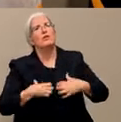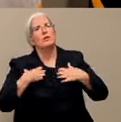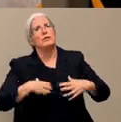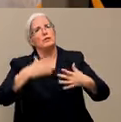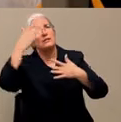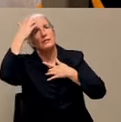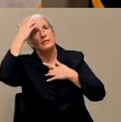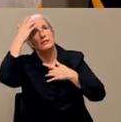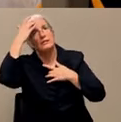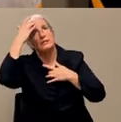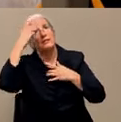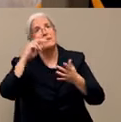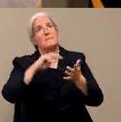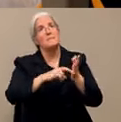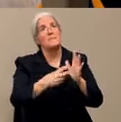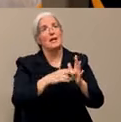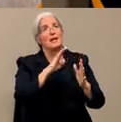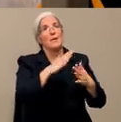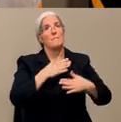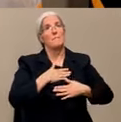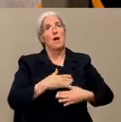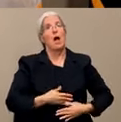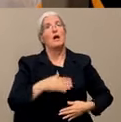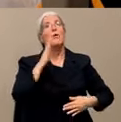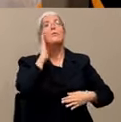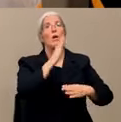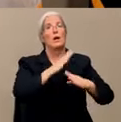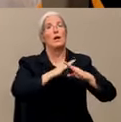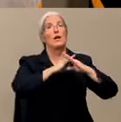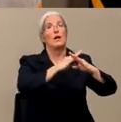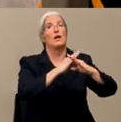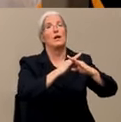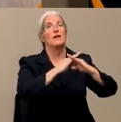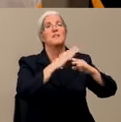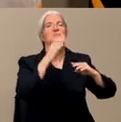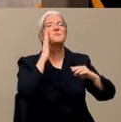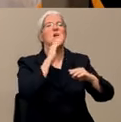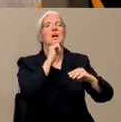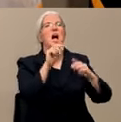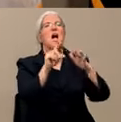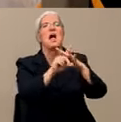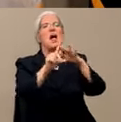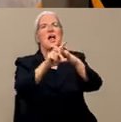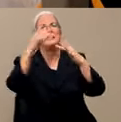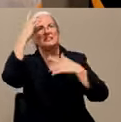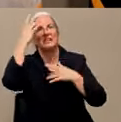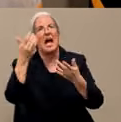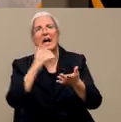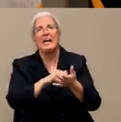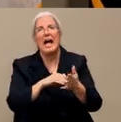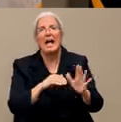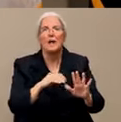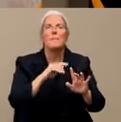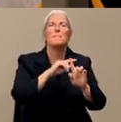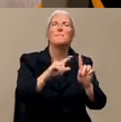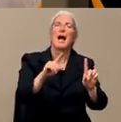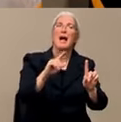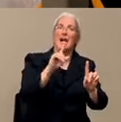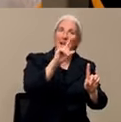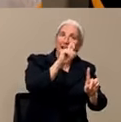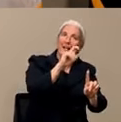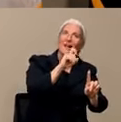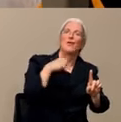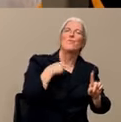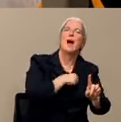that time will tell, and we need to see how this acts and whether this causes permanent immunity. So I have to say that